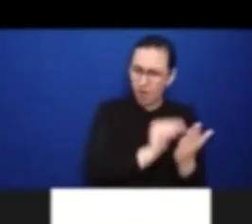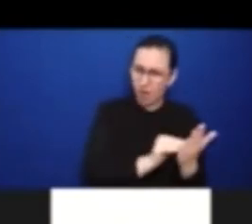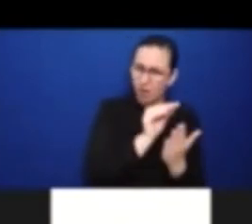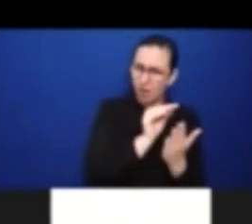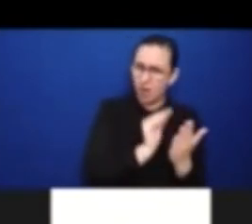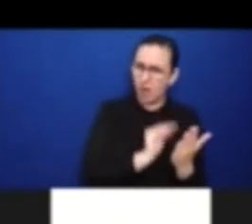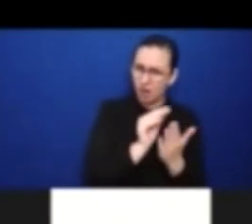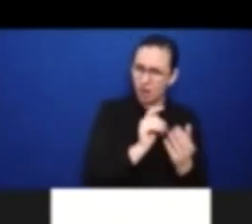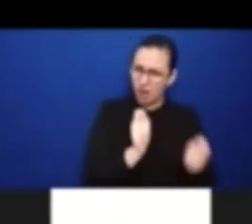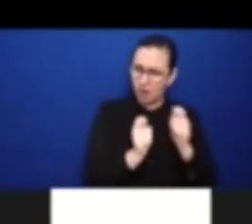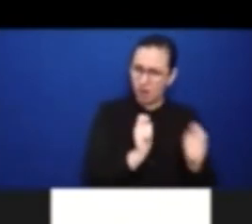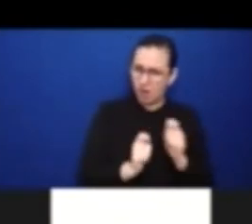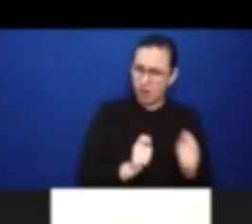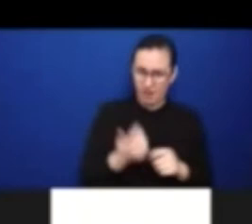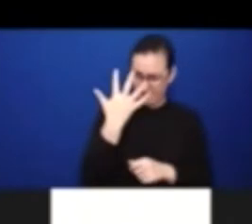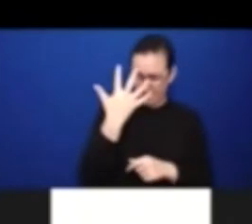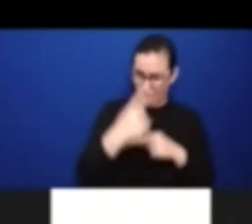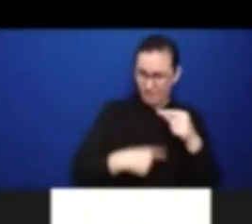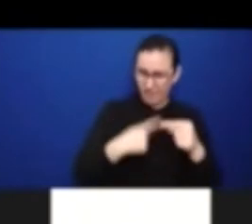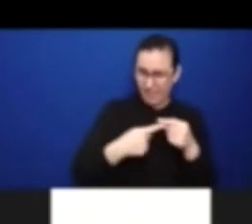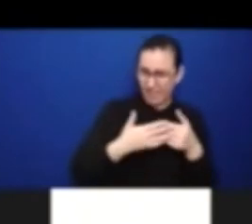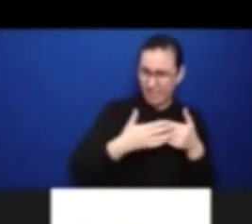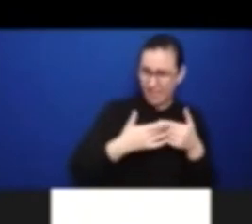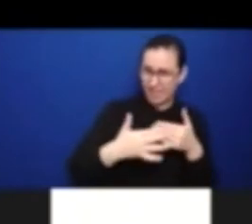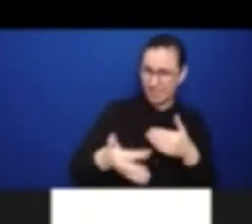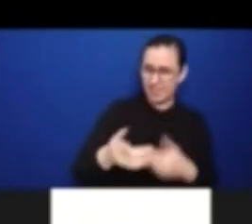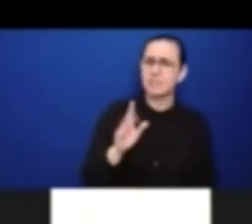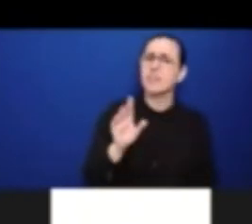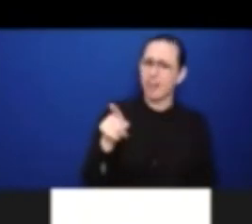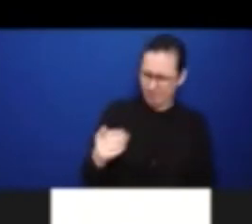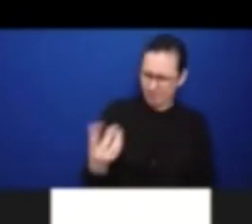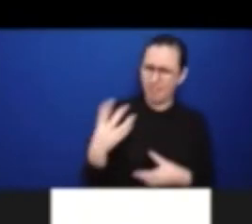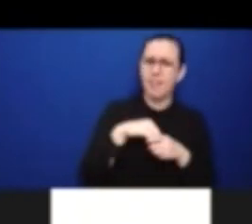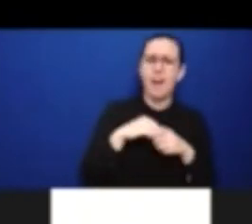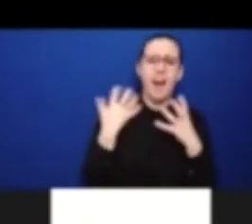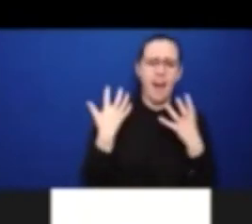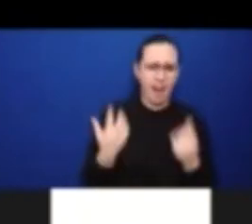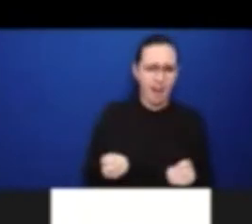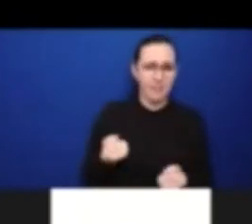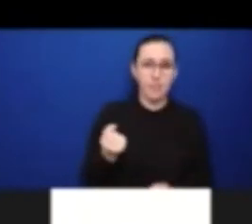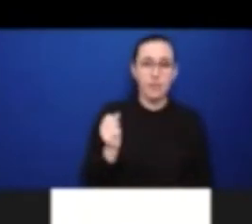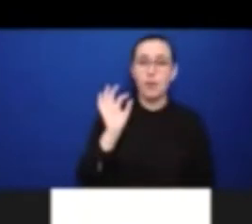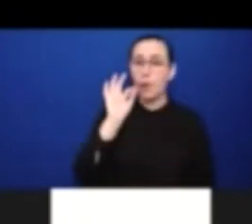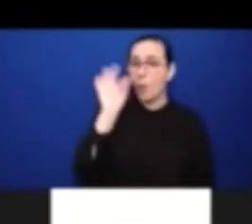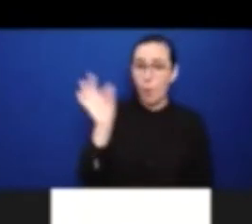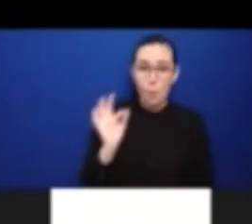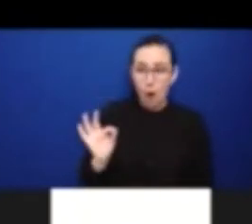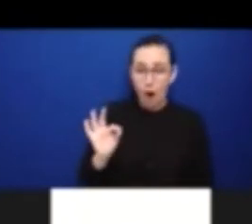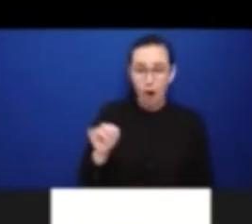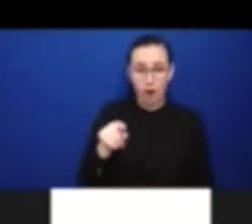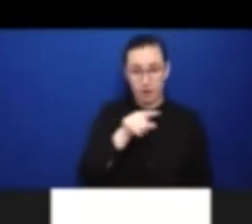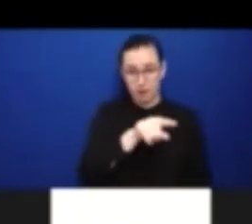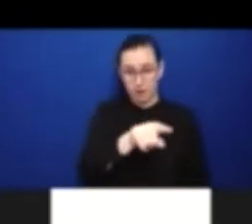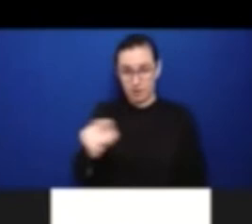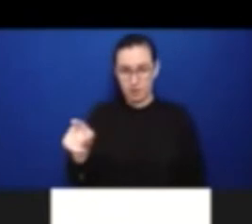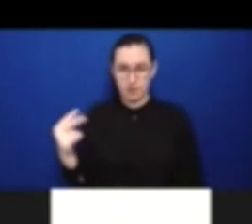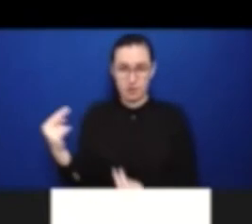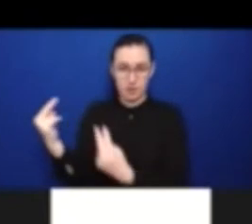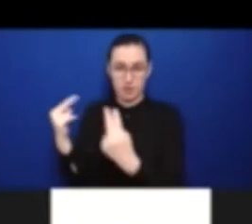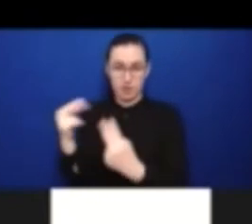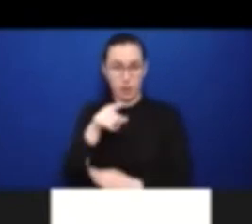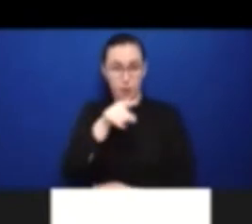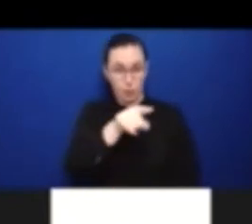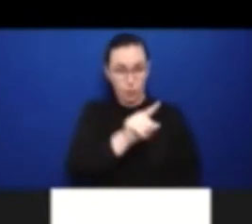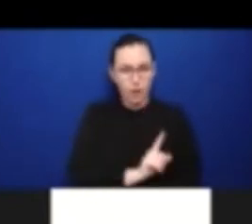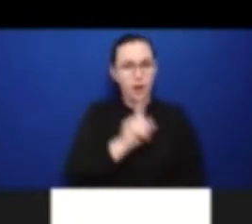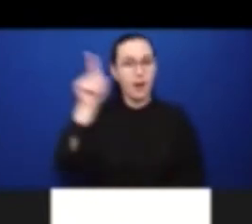because all of those those went back to their home countries in between that we had two meetings per